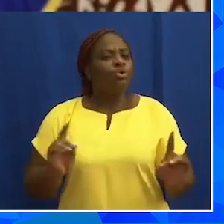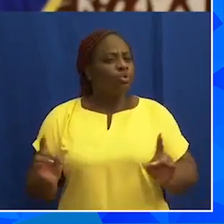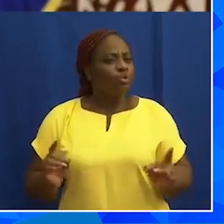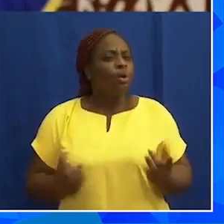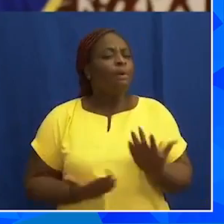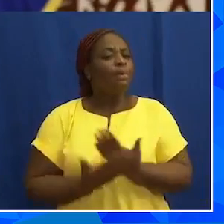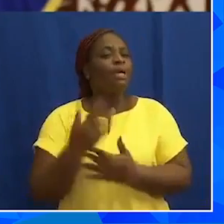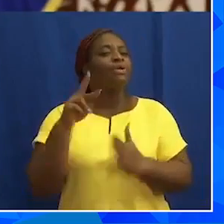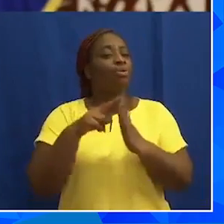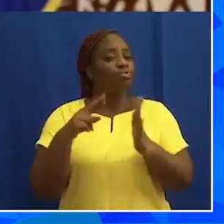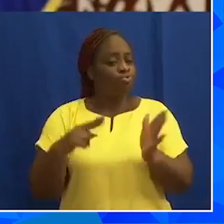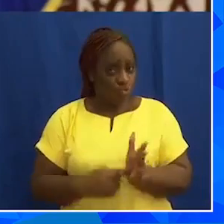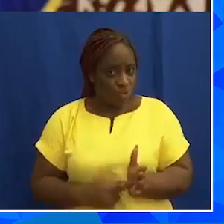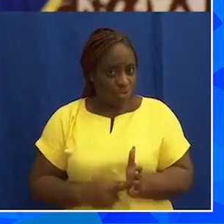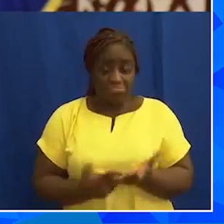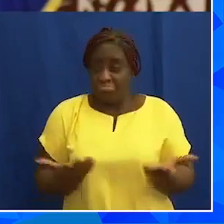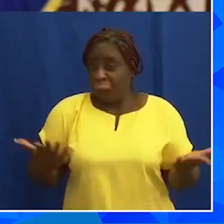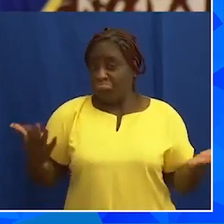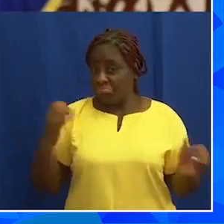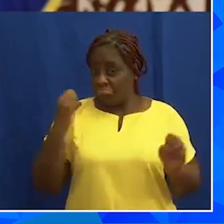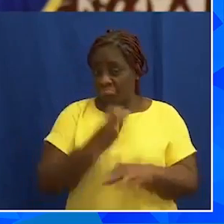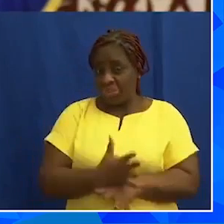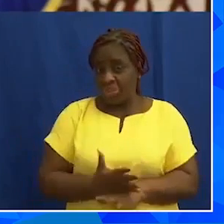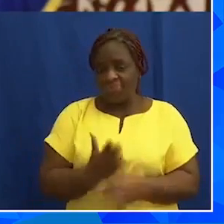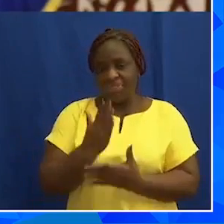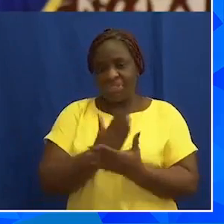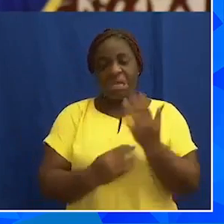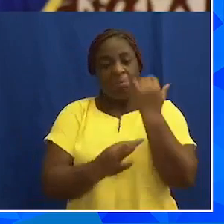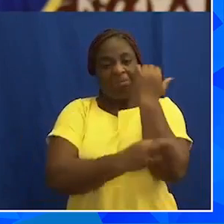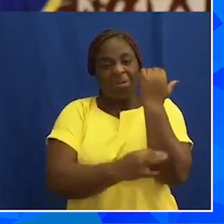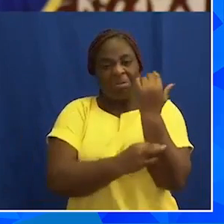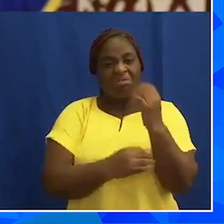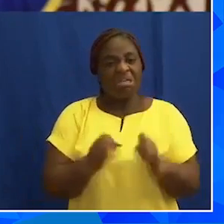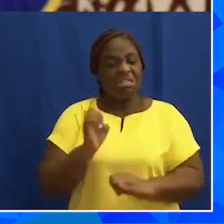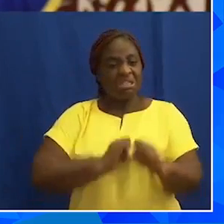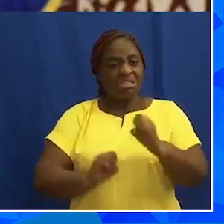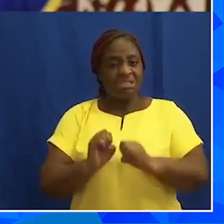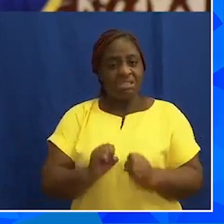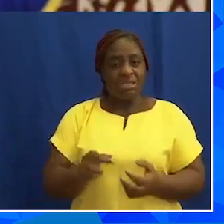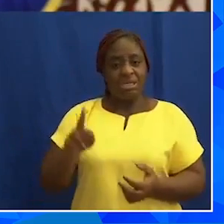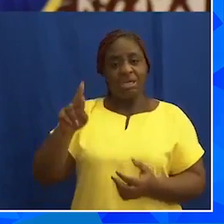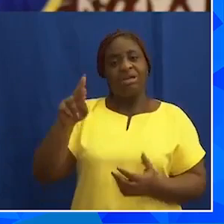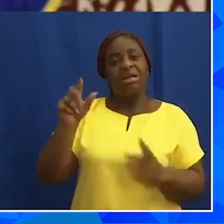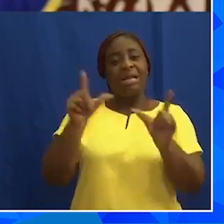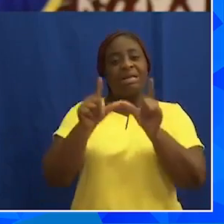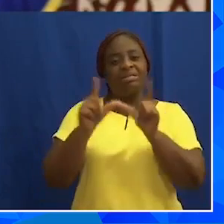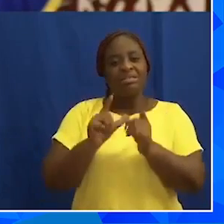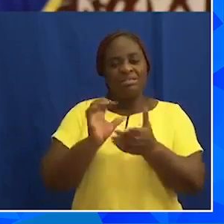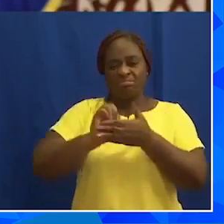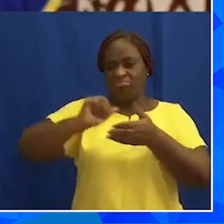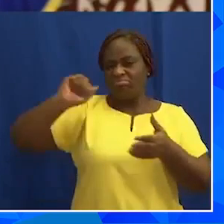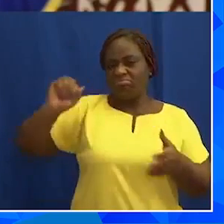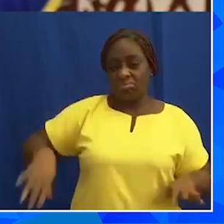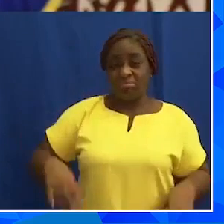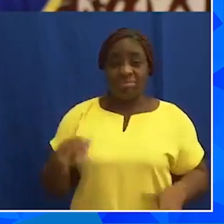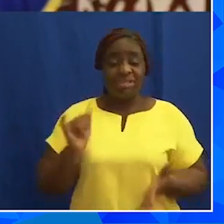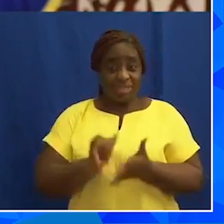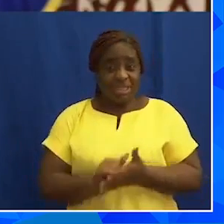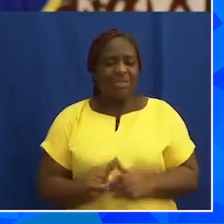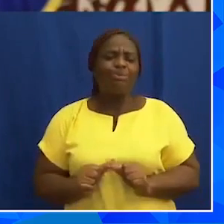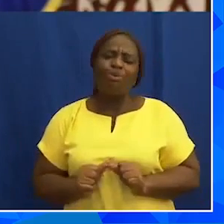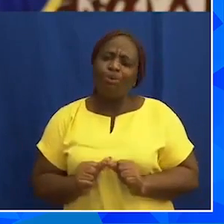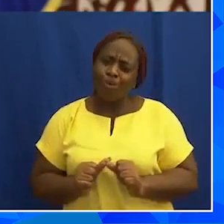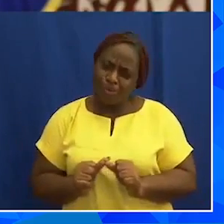rules. Already, some forest bureaus have had their licenses revoked, and this exercise will